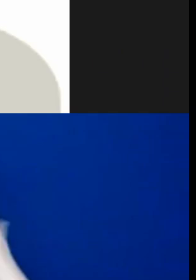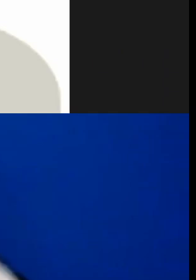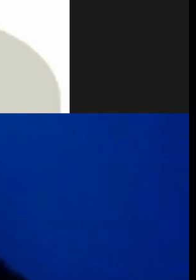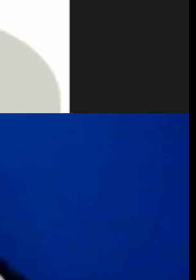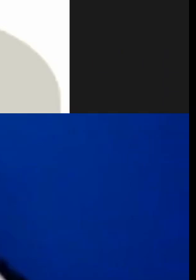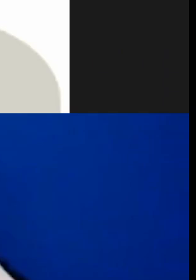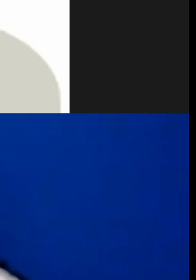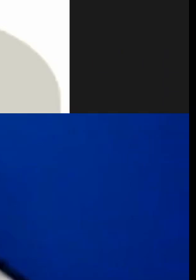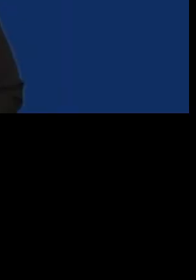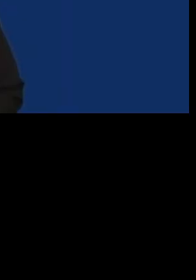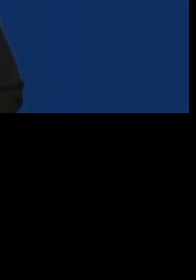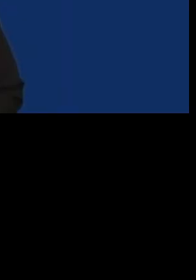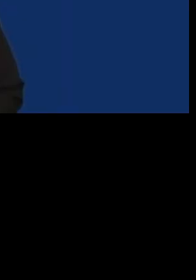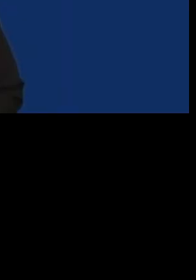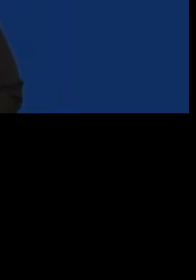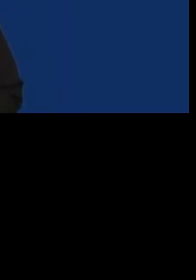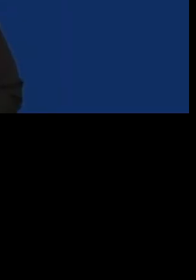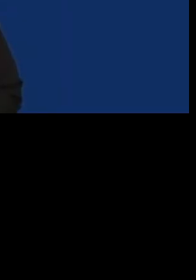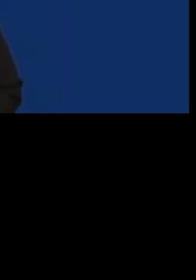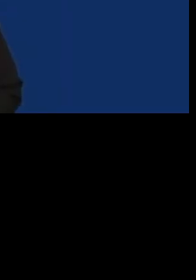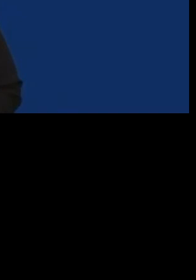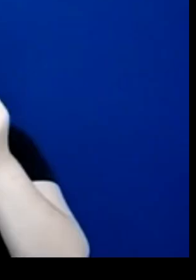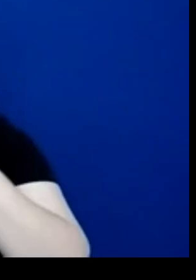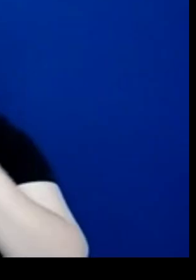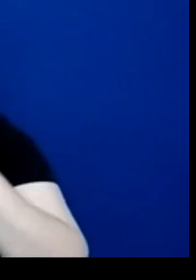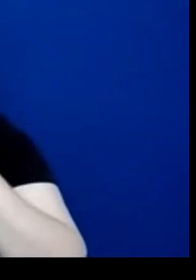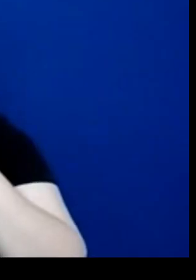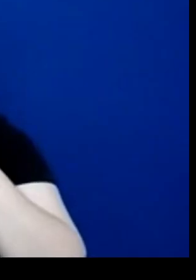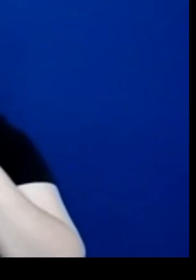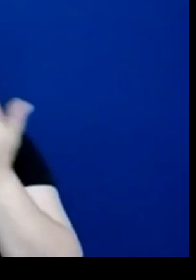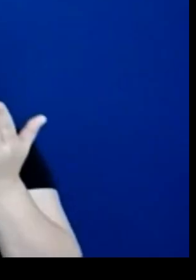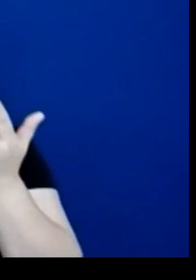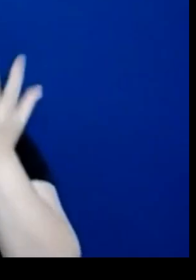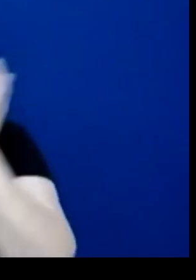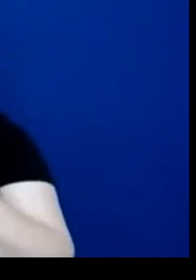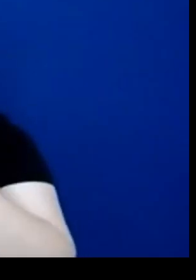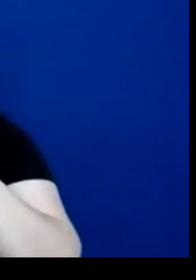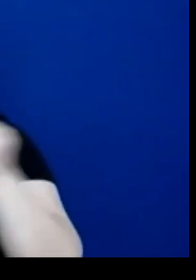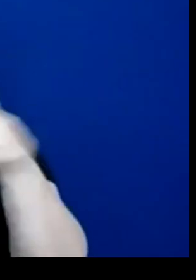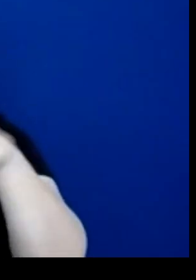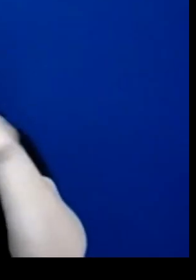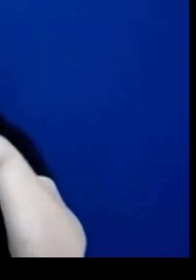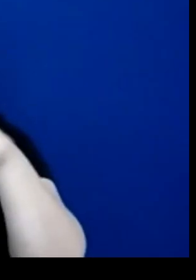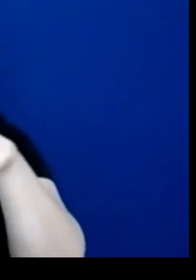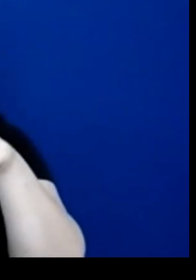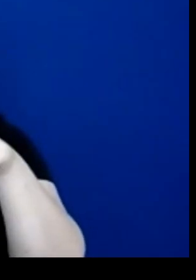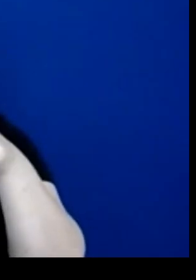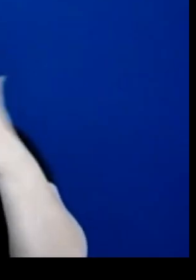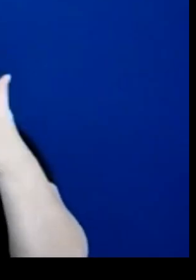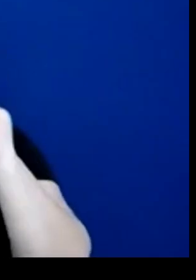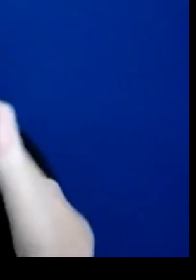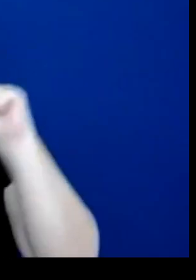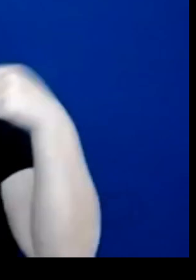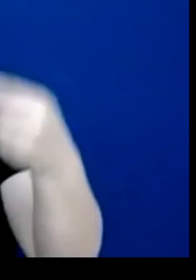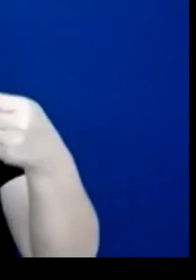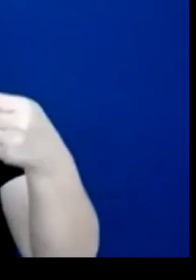possible that I might have uploaded the wrong version because it's not showing properly. Could I suggest that we go on to the next presentation